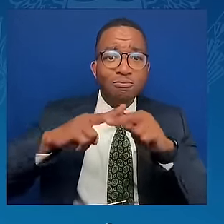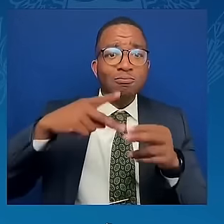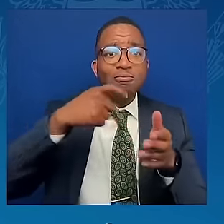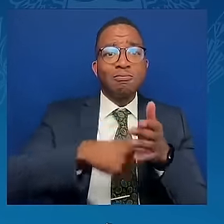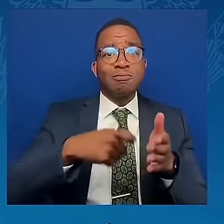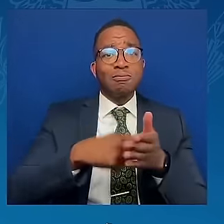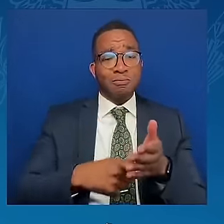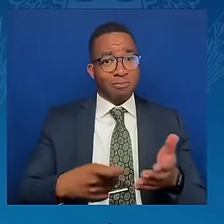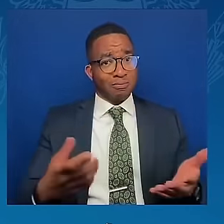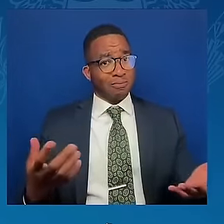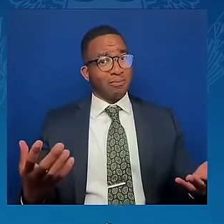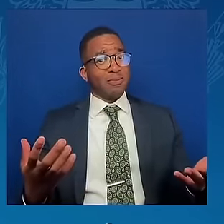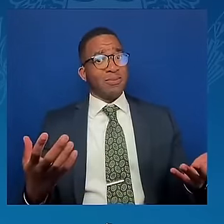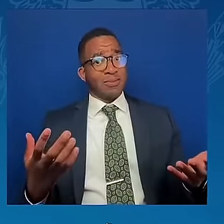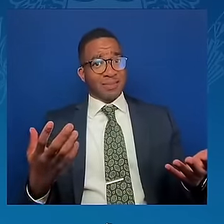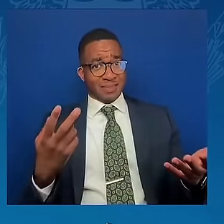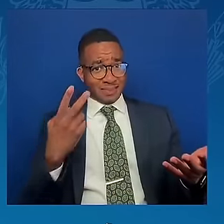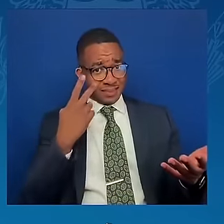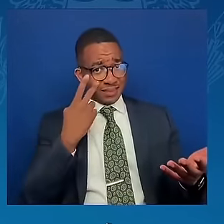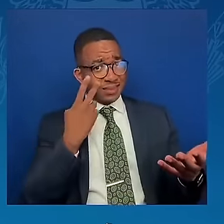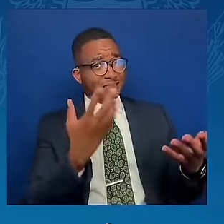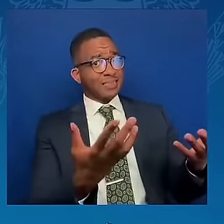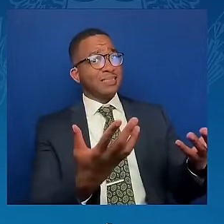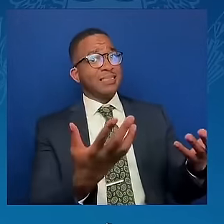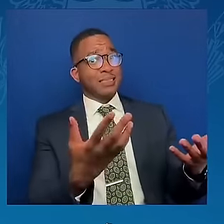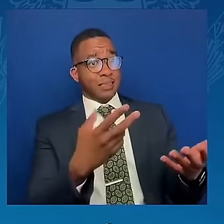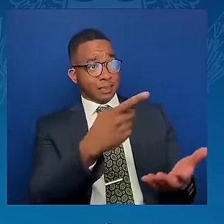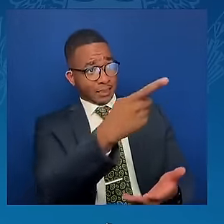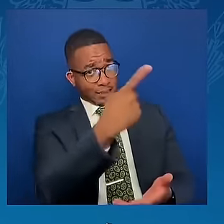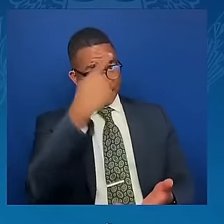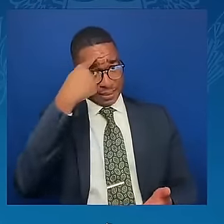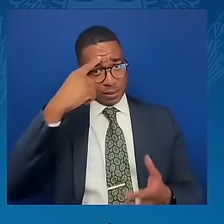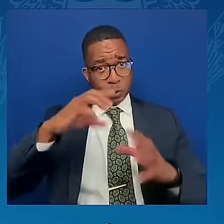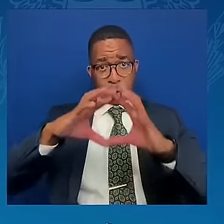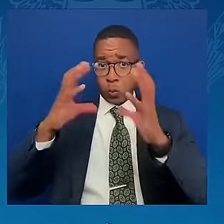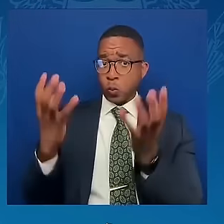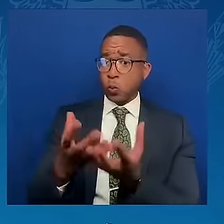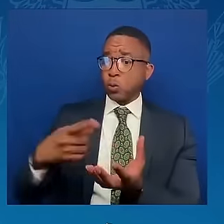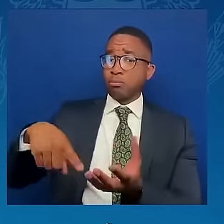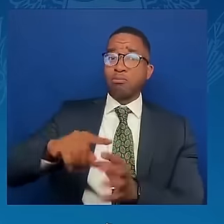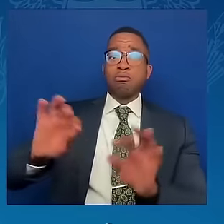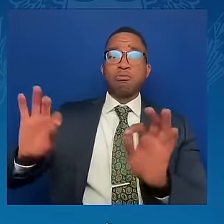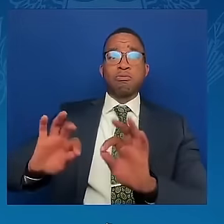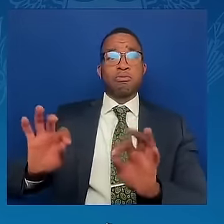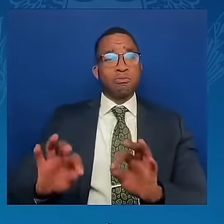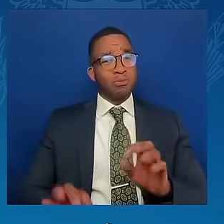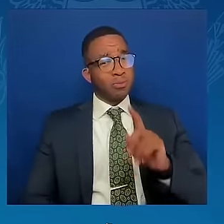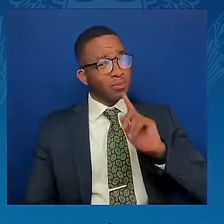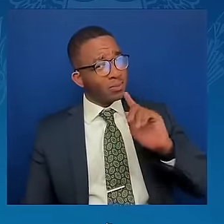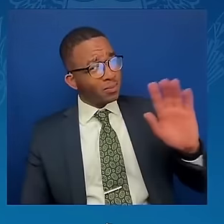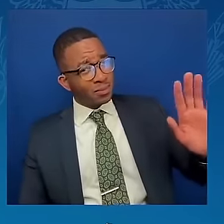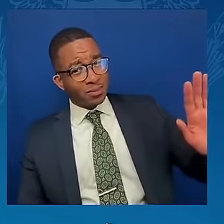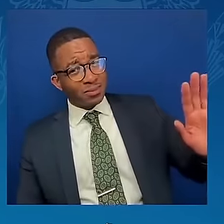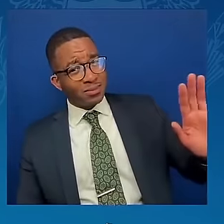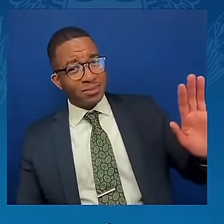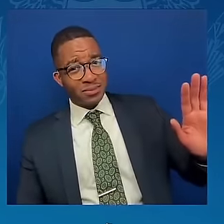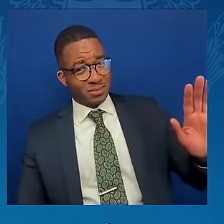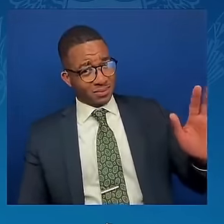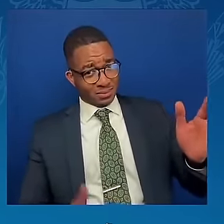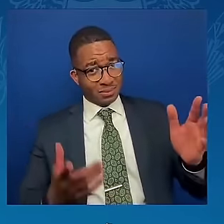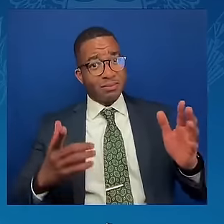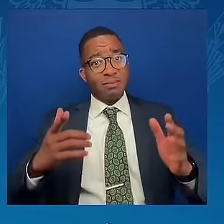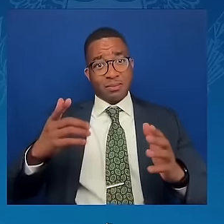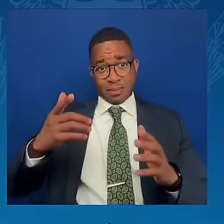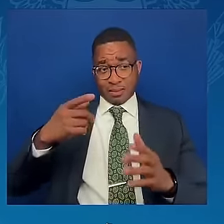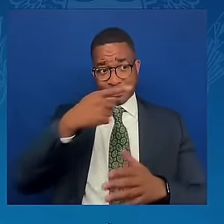for the entire world. Is it right that a larger country can invade and take territory from a